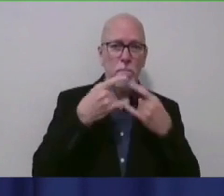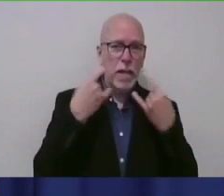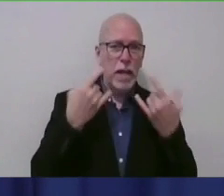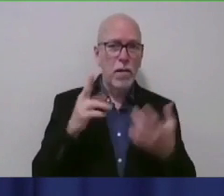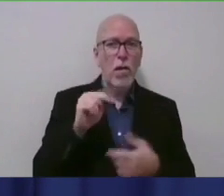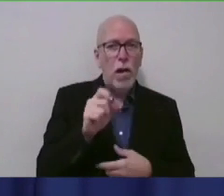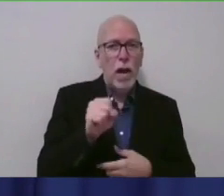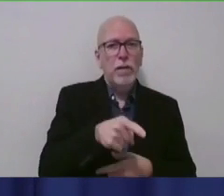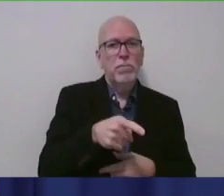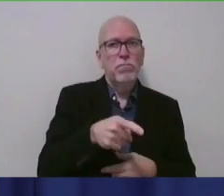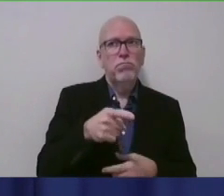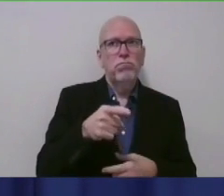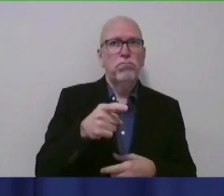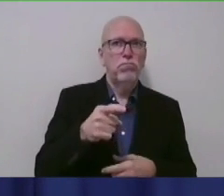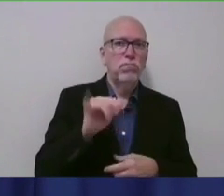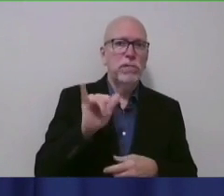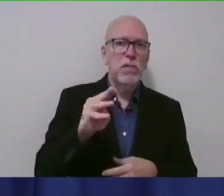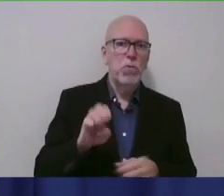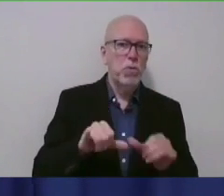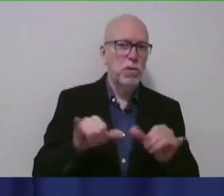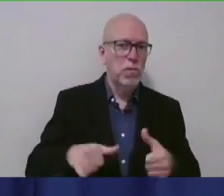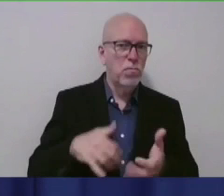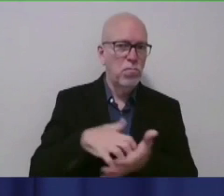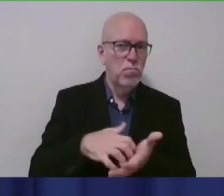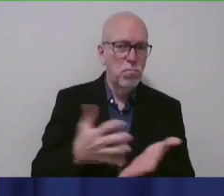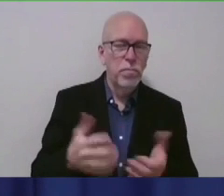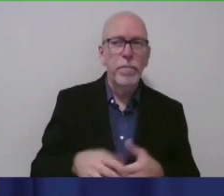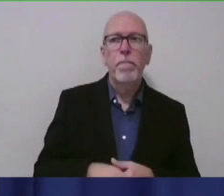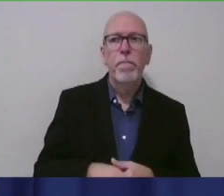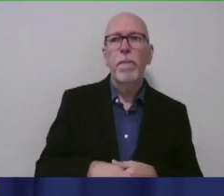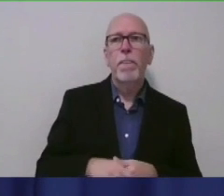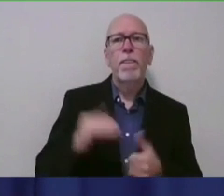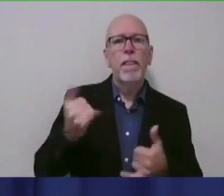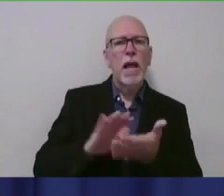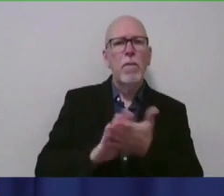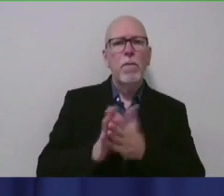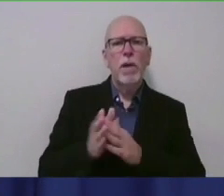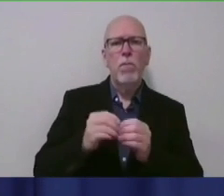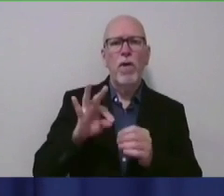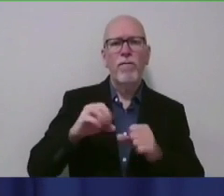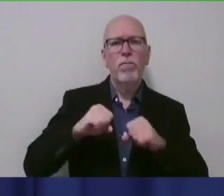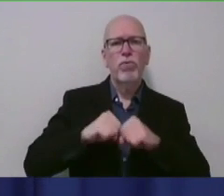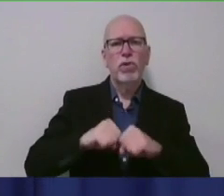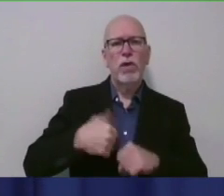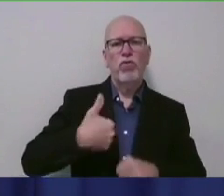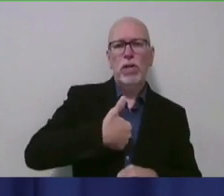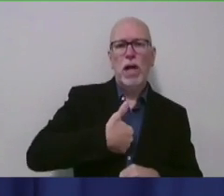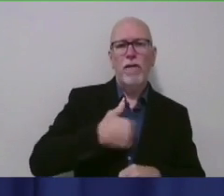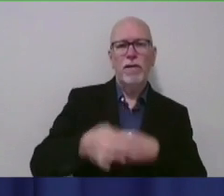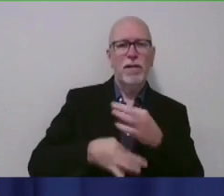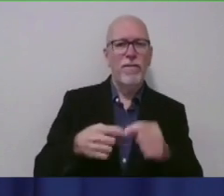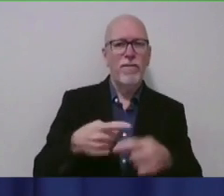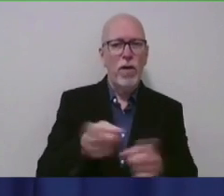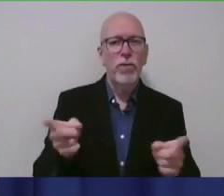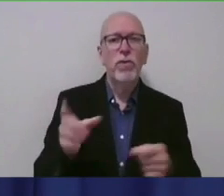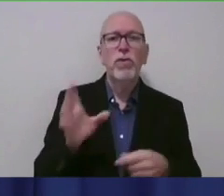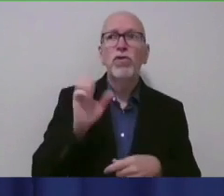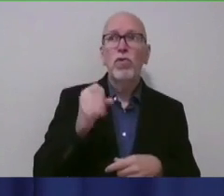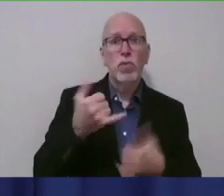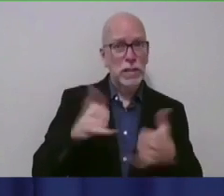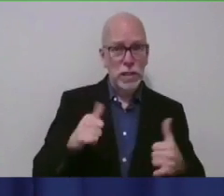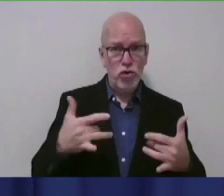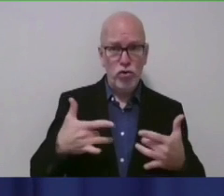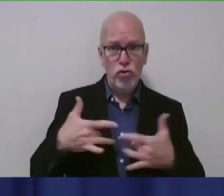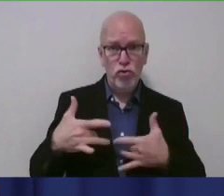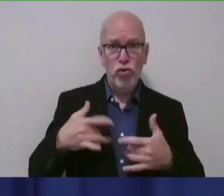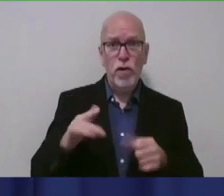immunocompromised as opposed to the unvaccinated, it's become more about protecting yourself. So is there still a concern that